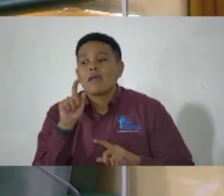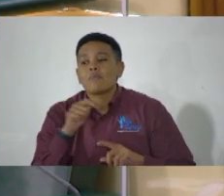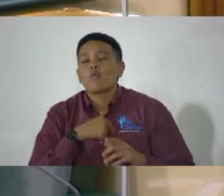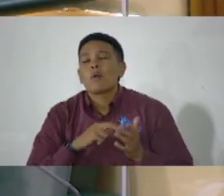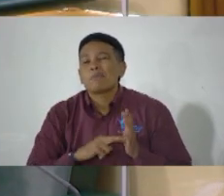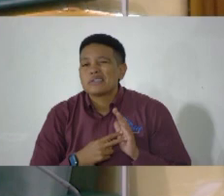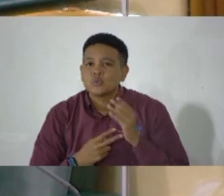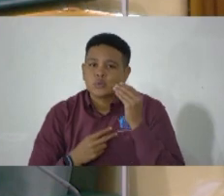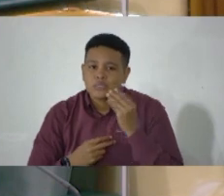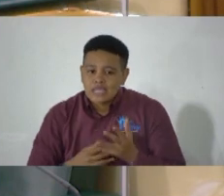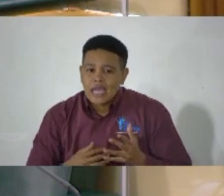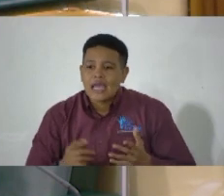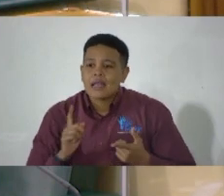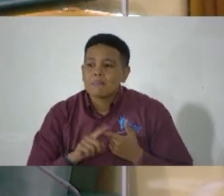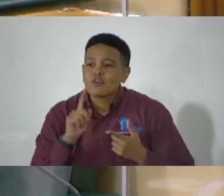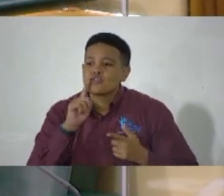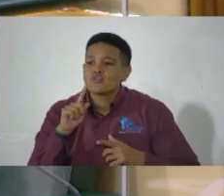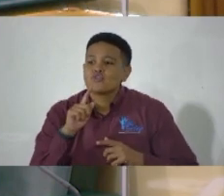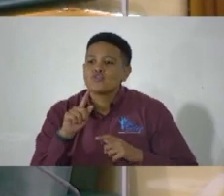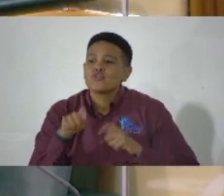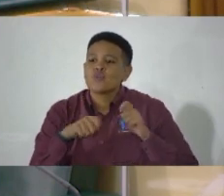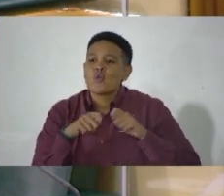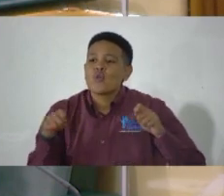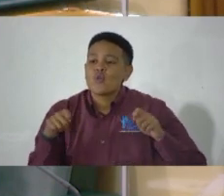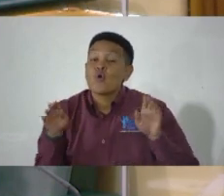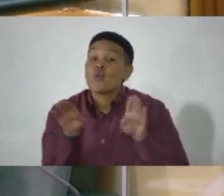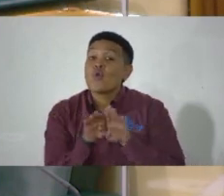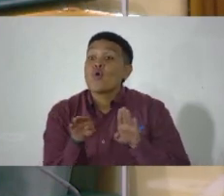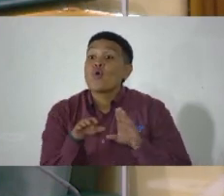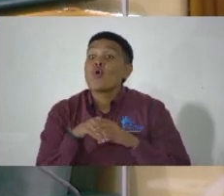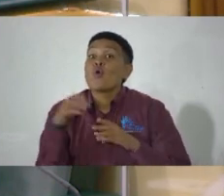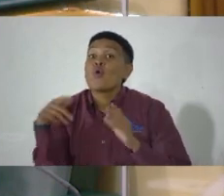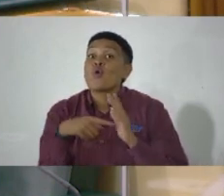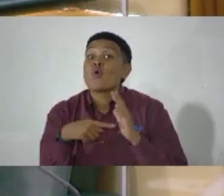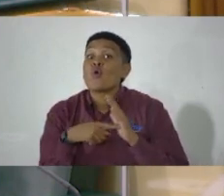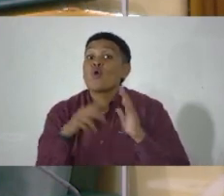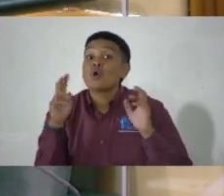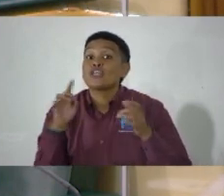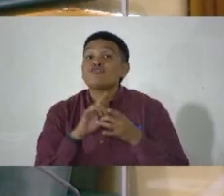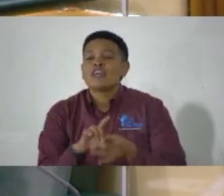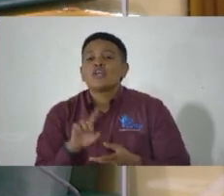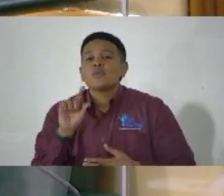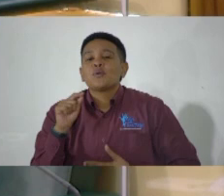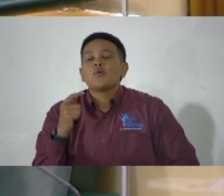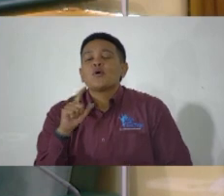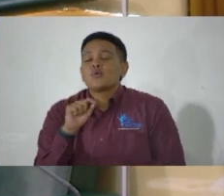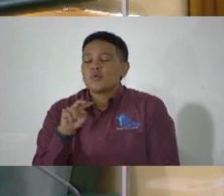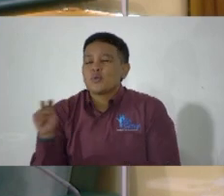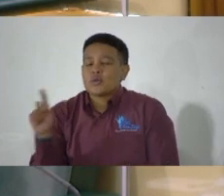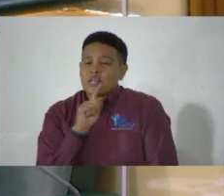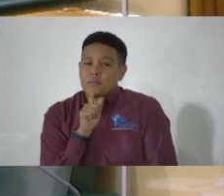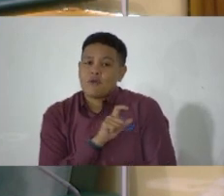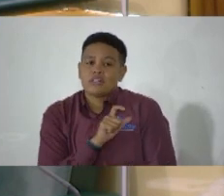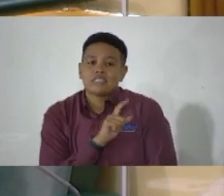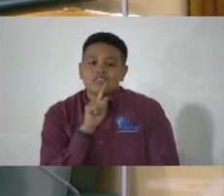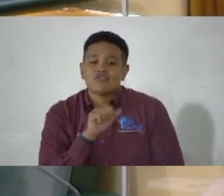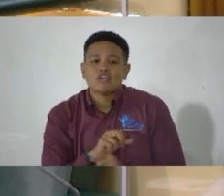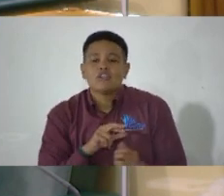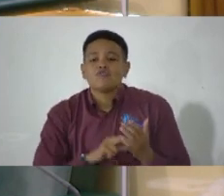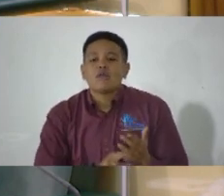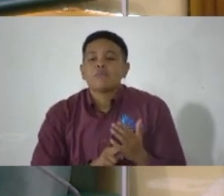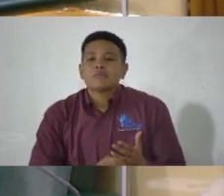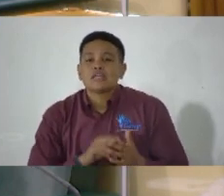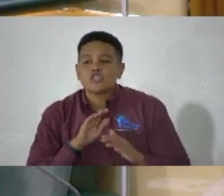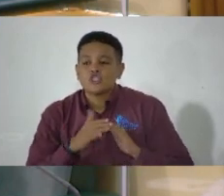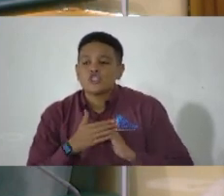adequate funding for the security ministry and the police remain a strategic priority for the government. The police represent the backbone